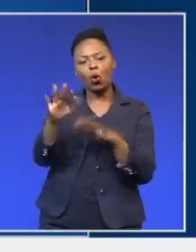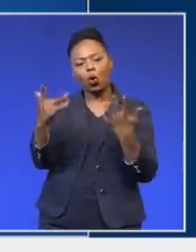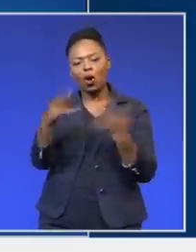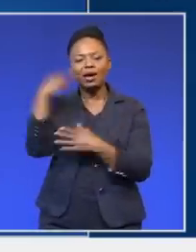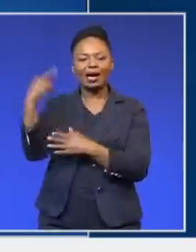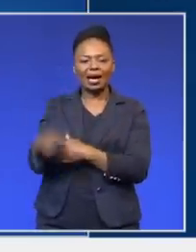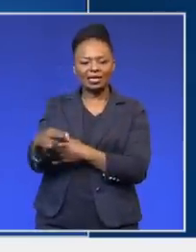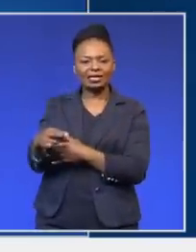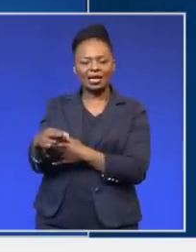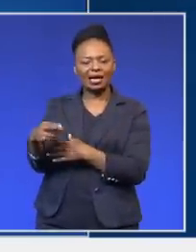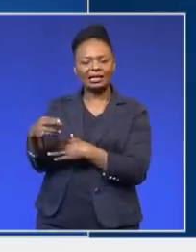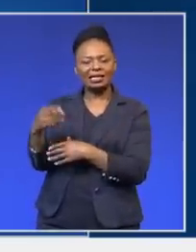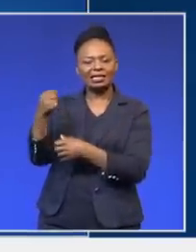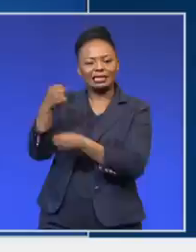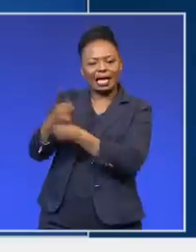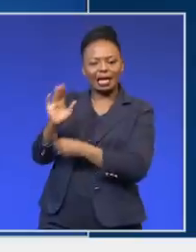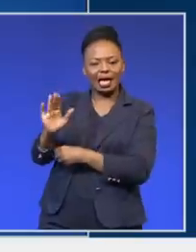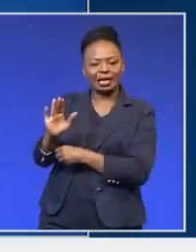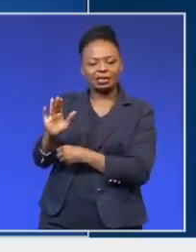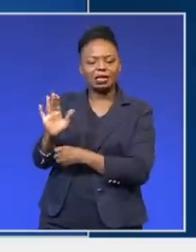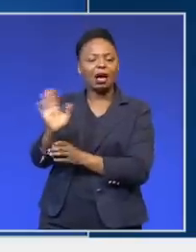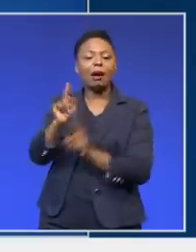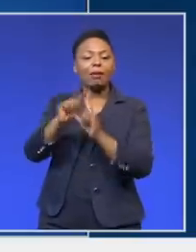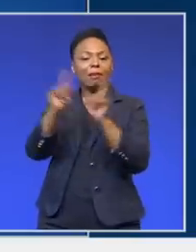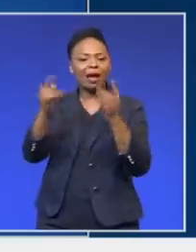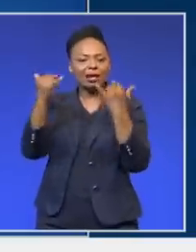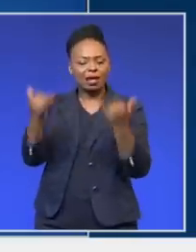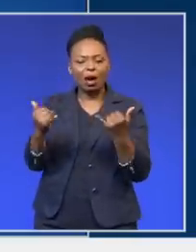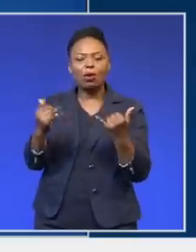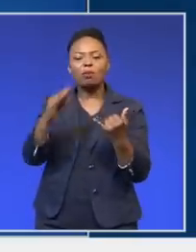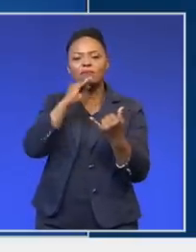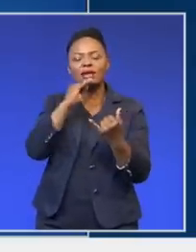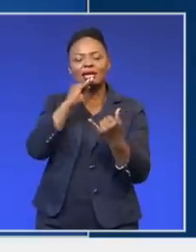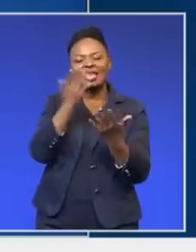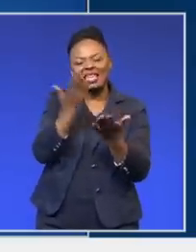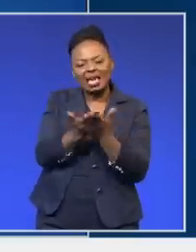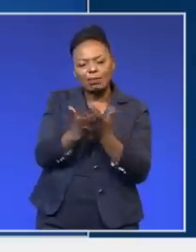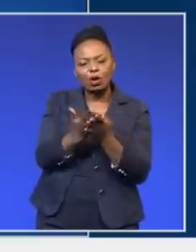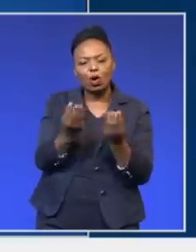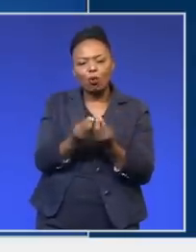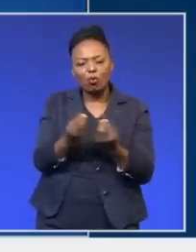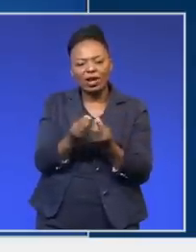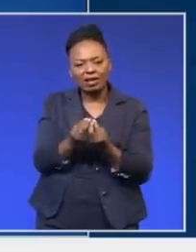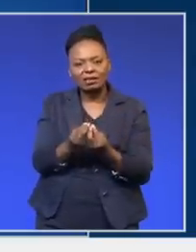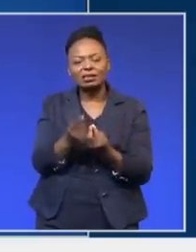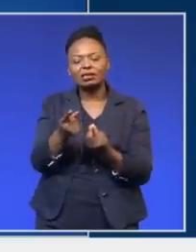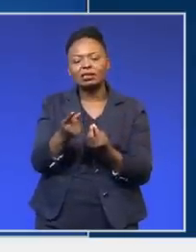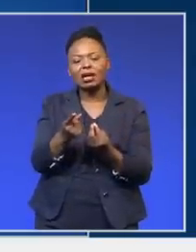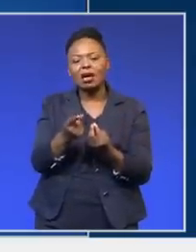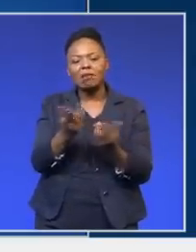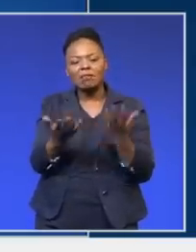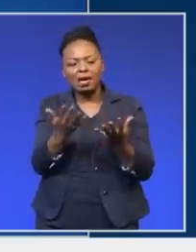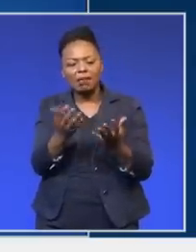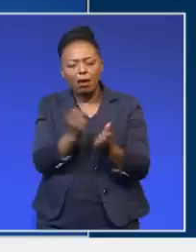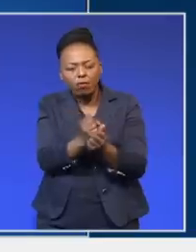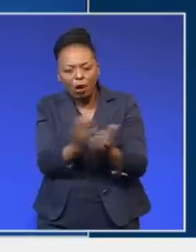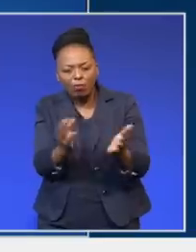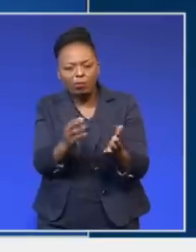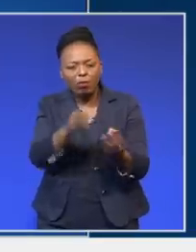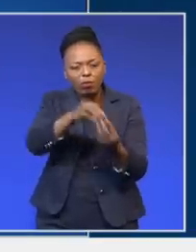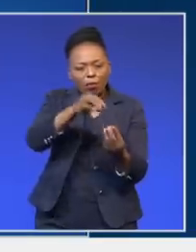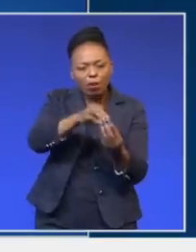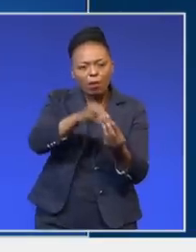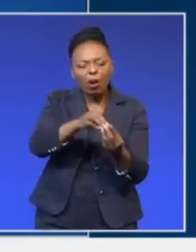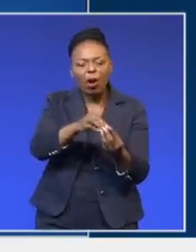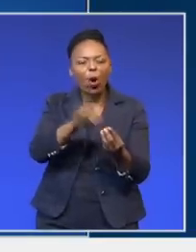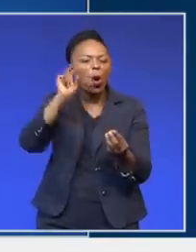Bloc standards. However, it can be components, it can be old ammunition, old rockets and